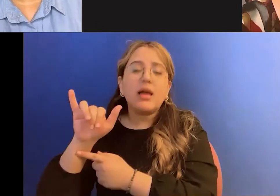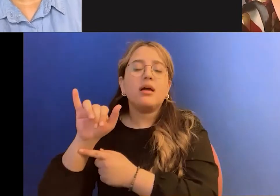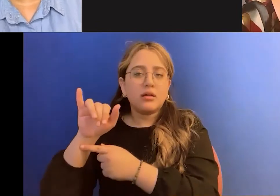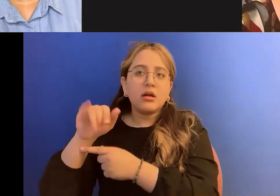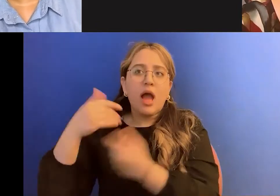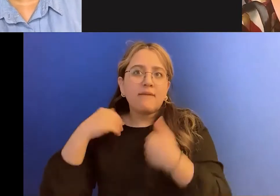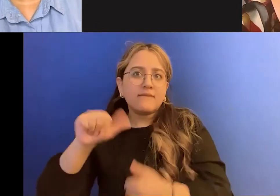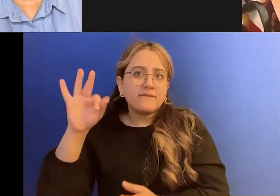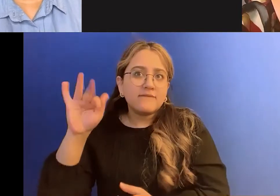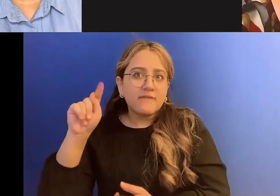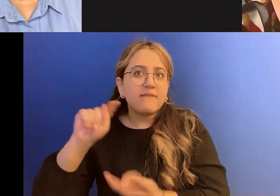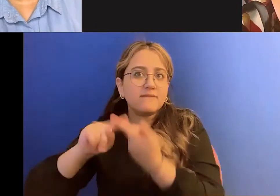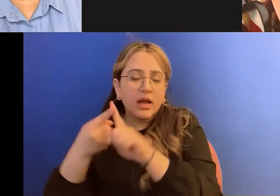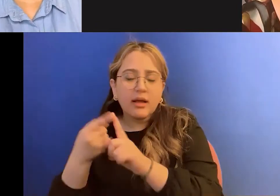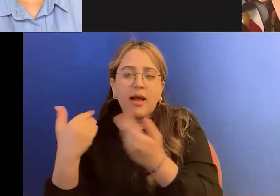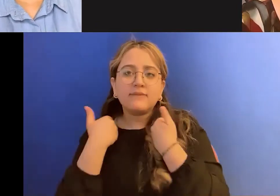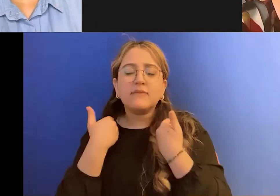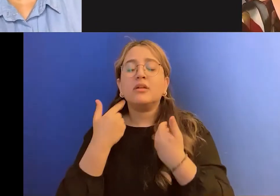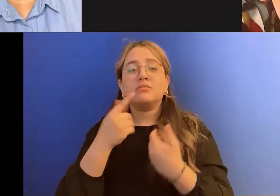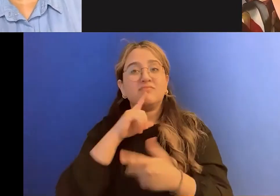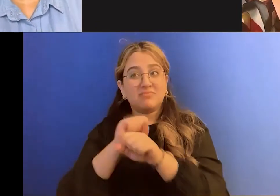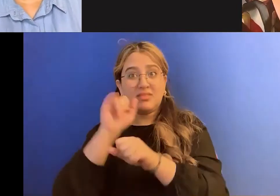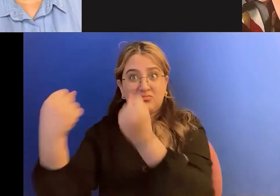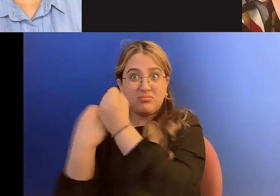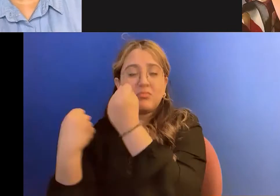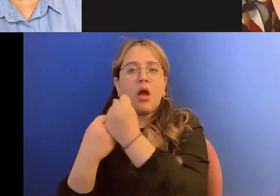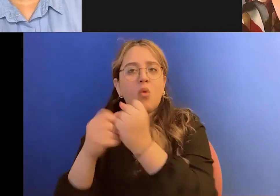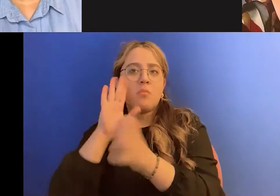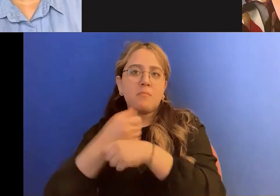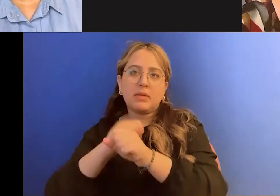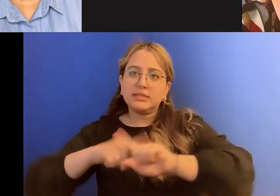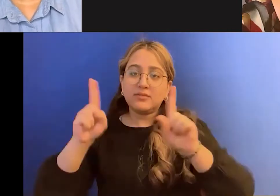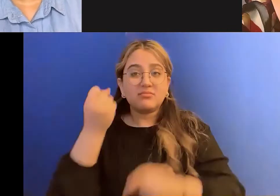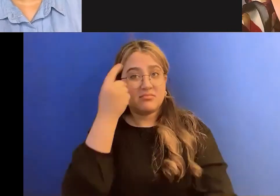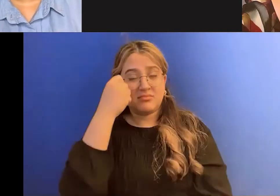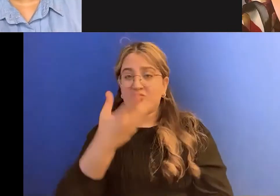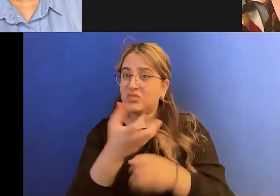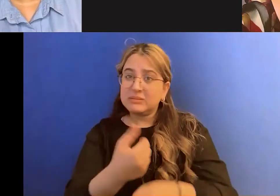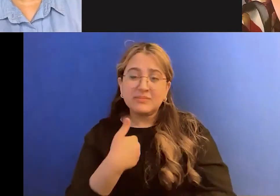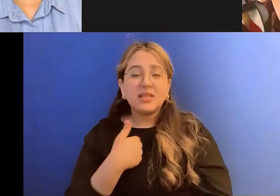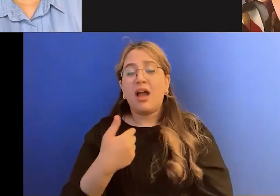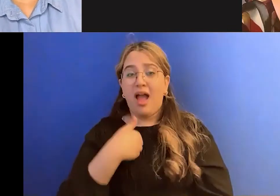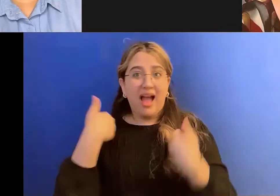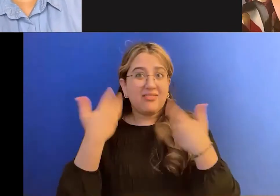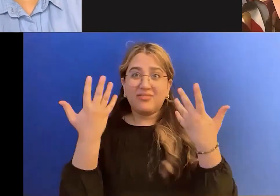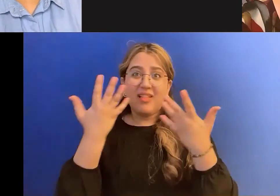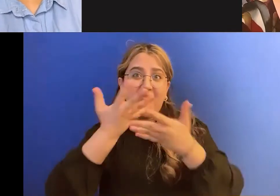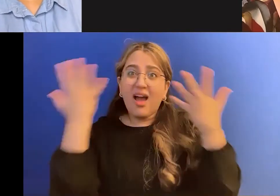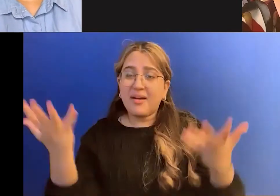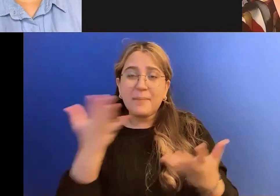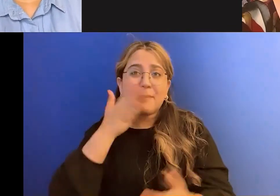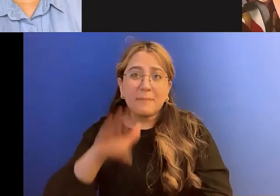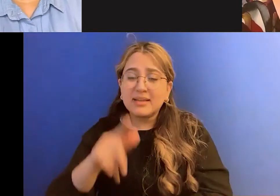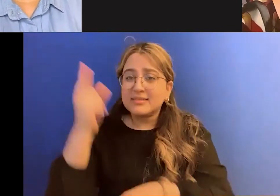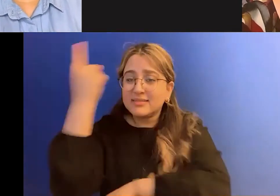really does make a difference because I mean, trust me, I have my really, really bad days and I turn to my fat friends because, you know, there is nobody